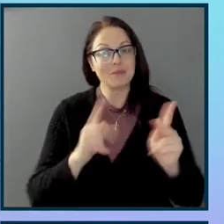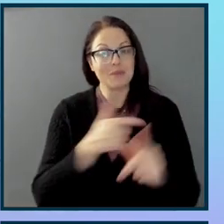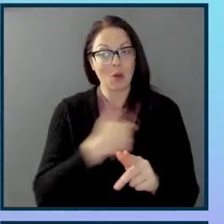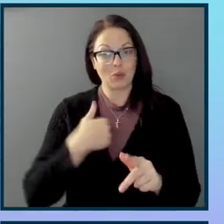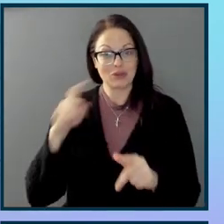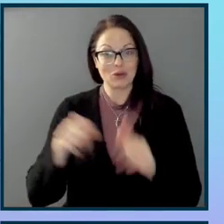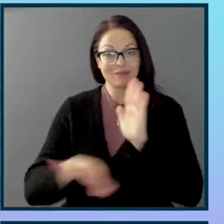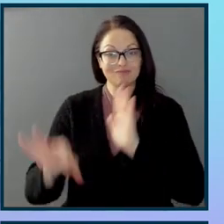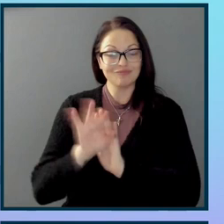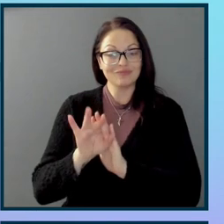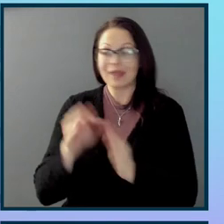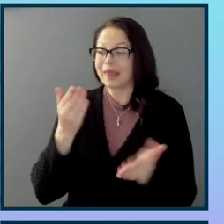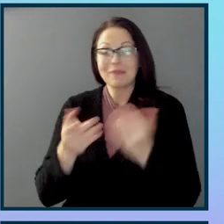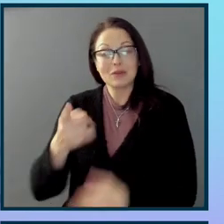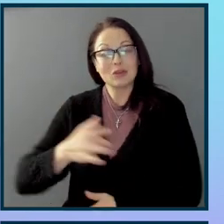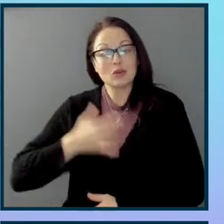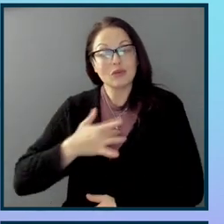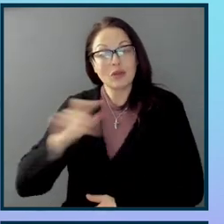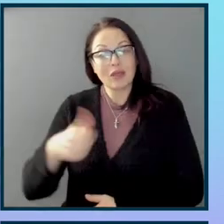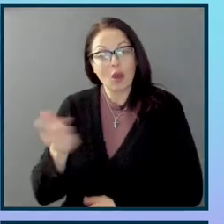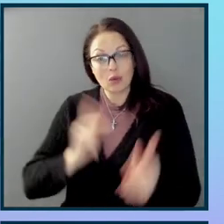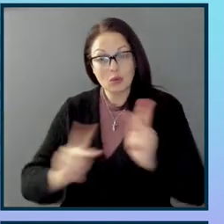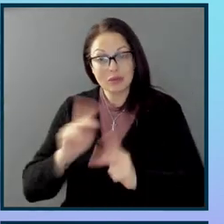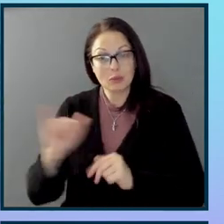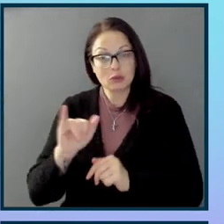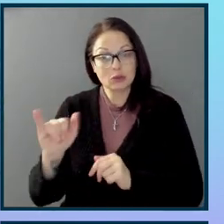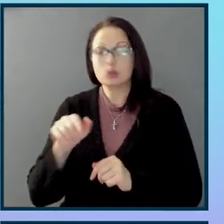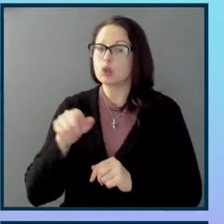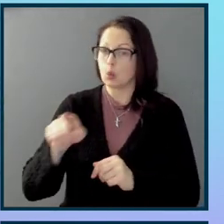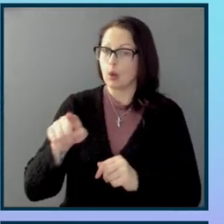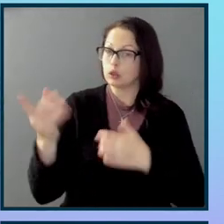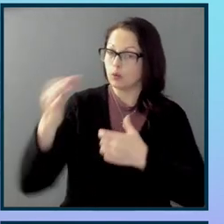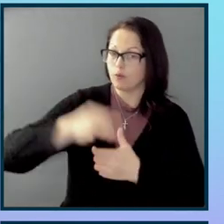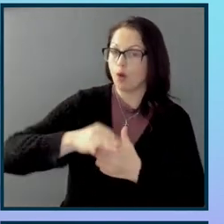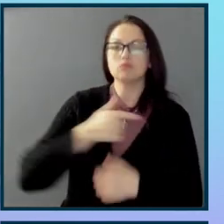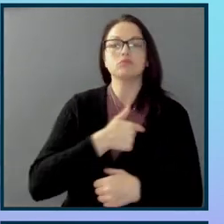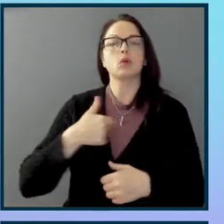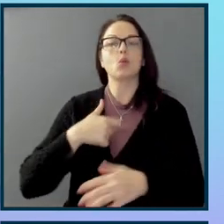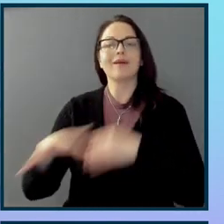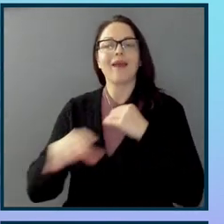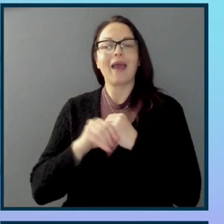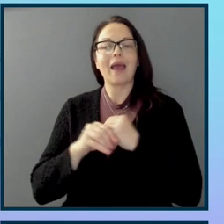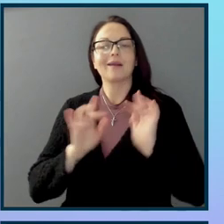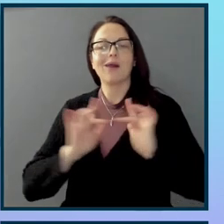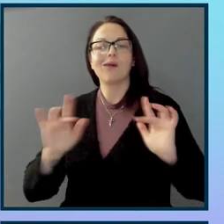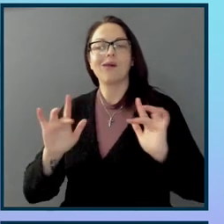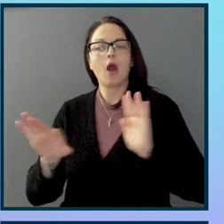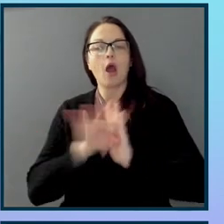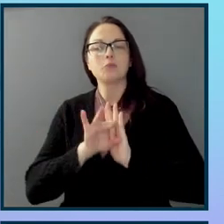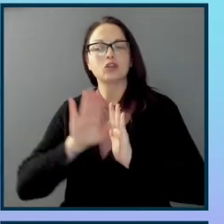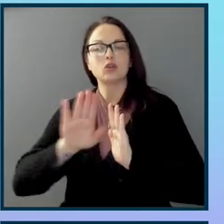someone else who's more deserving that we did not think of. So when you vote, we have left an option for you to write in your alternative